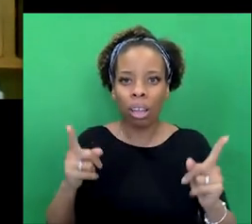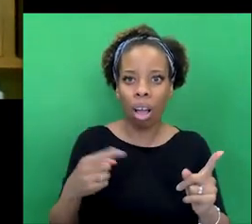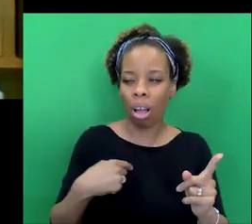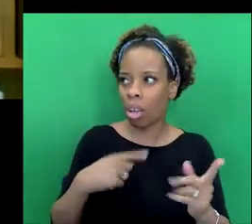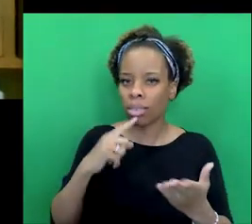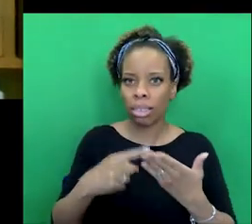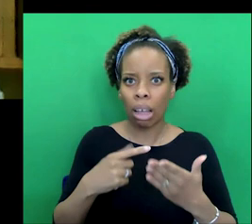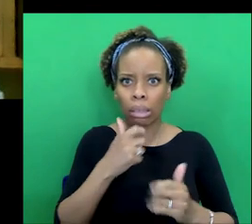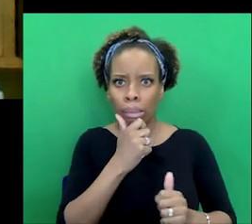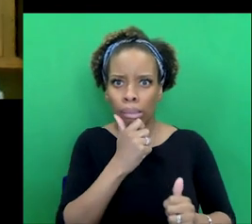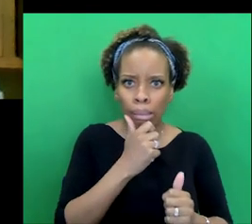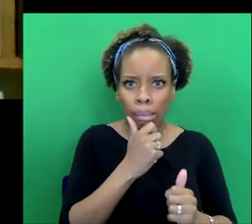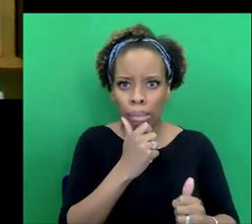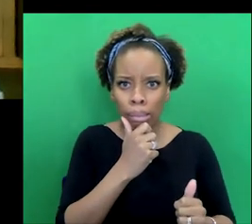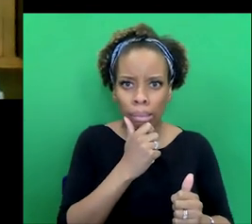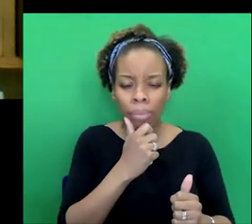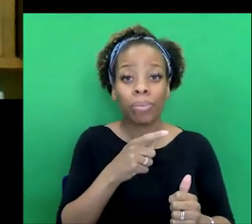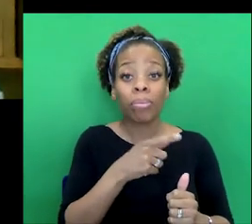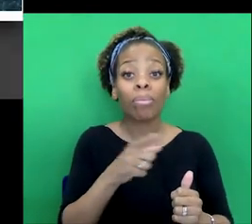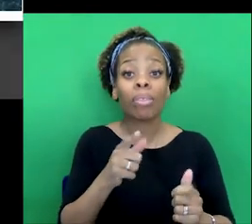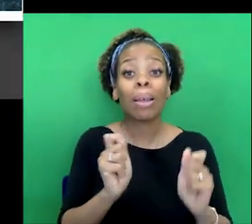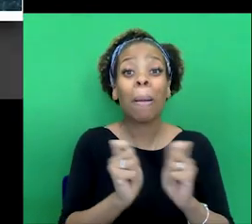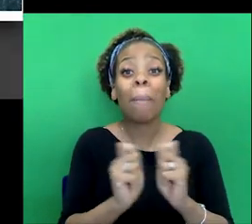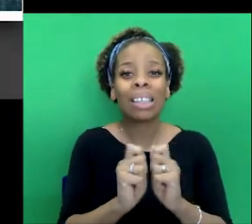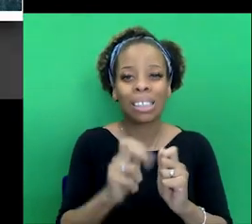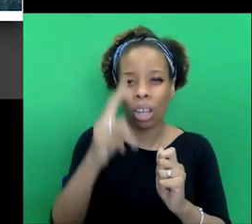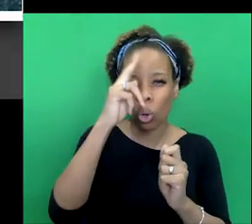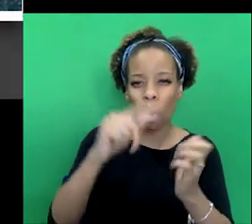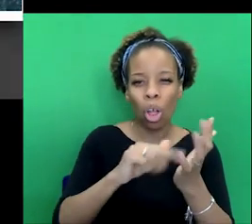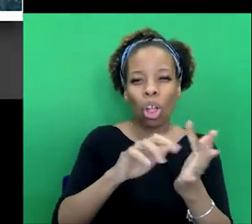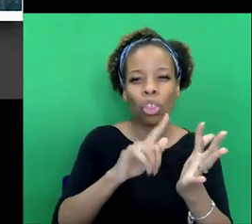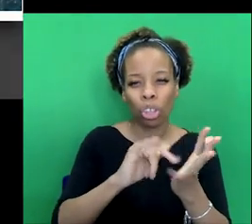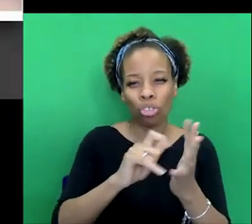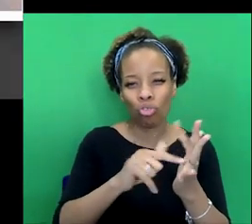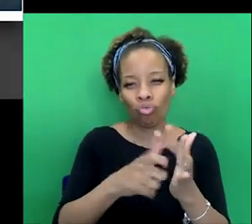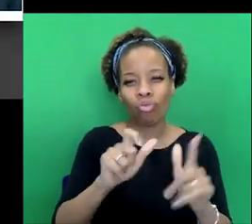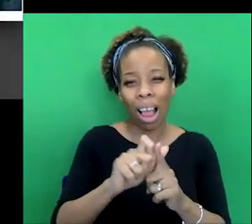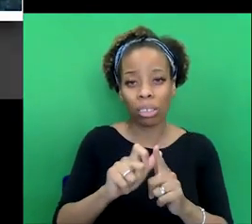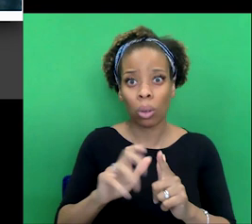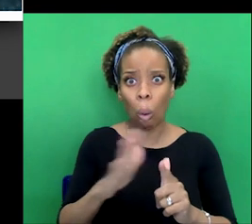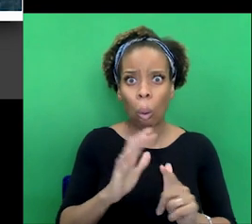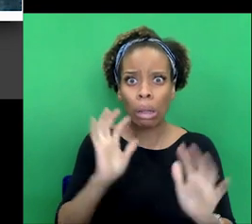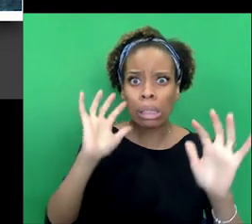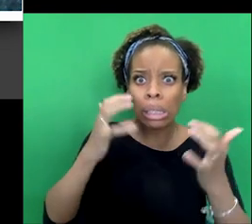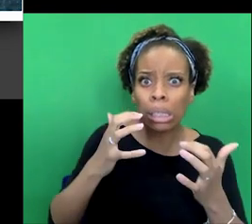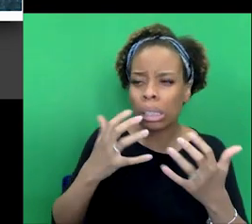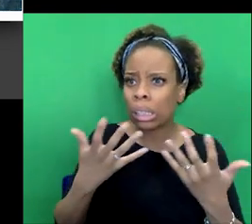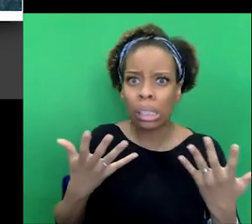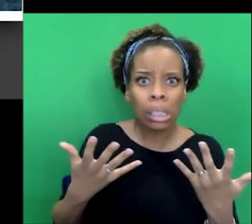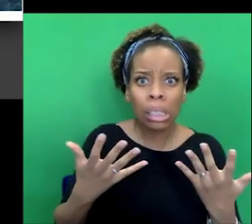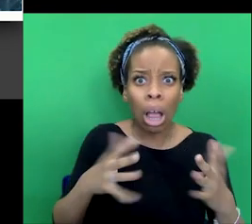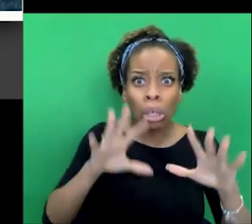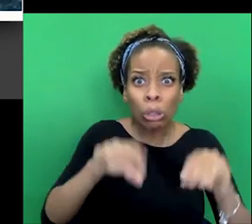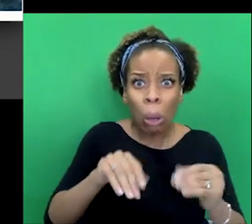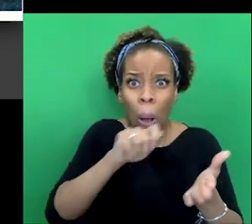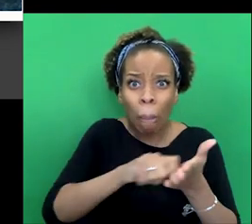basically losing their cash. This is the magazine that all these stories had appeared in up to that point. Right, exactly. This was this was the magazine where